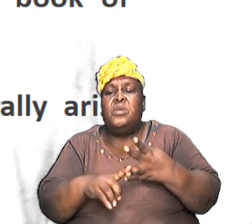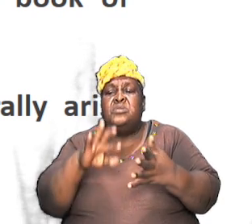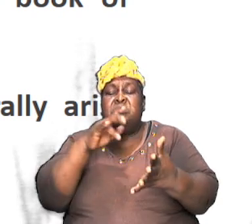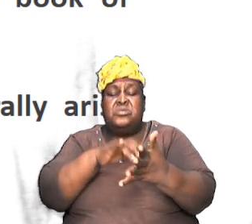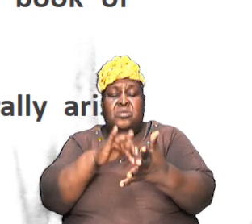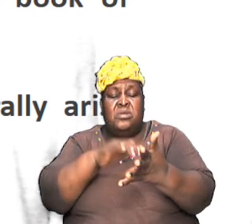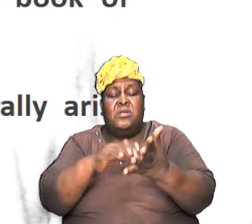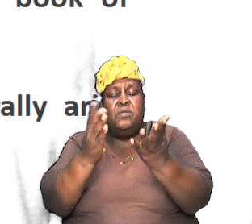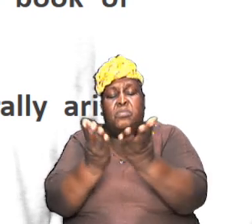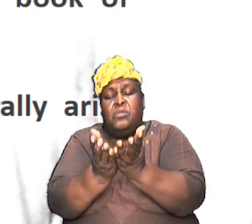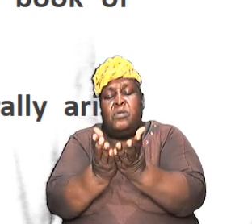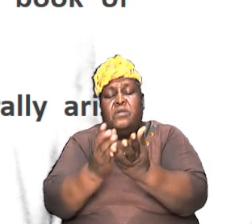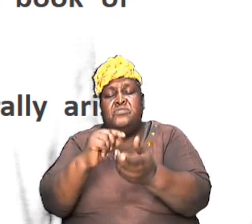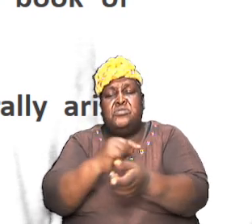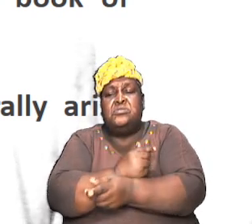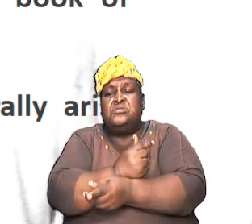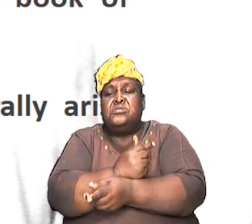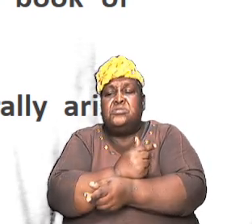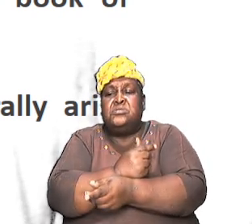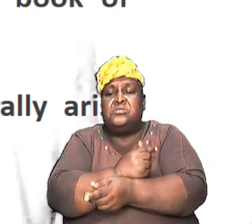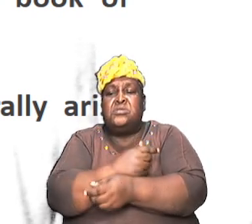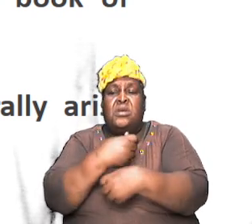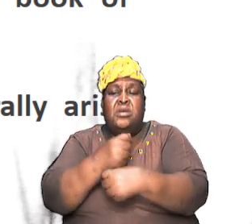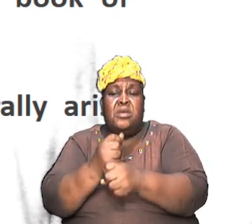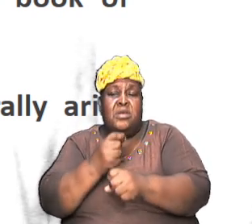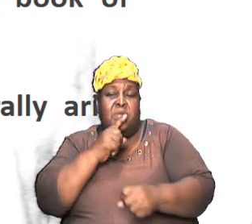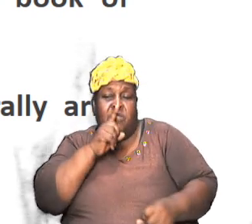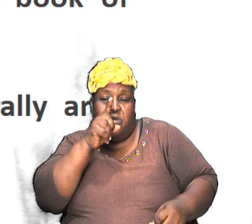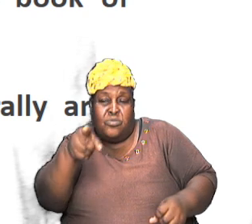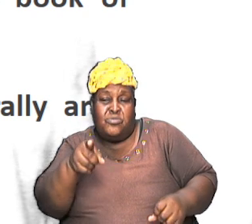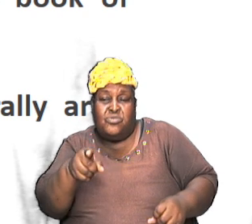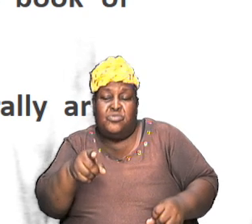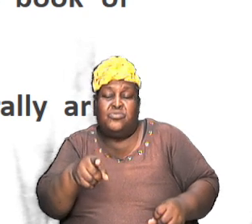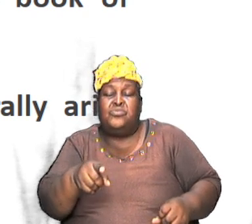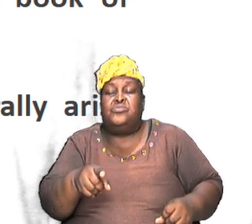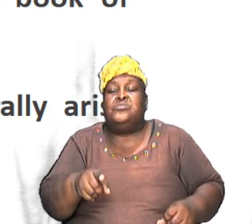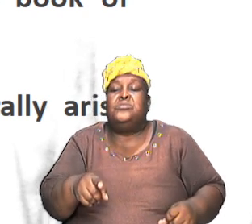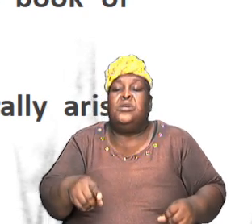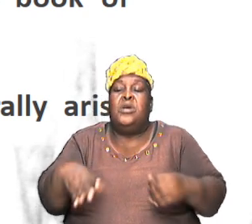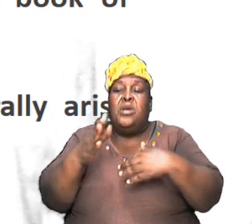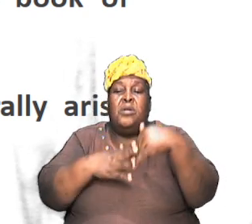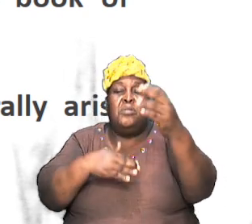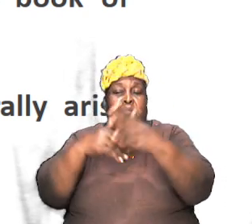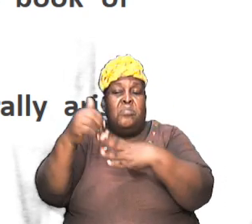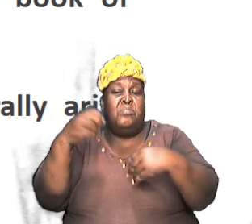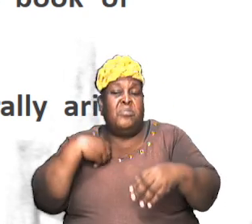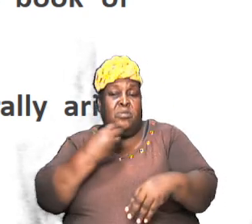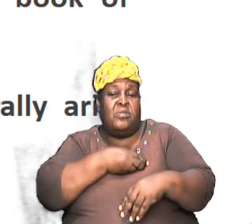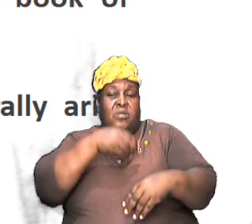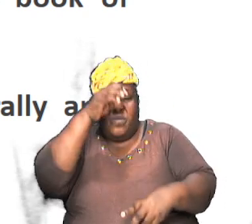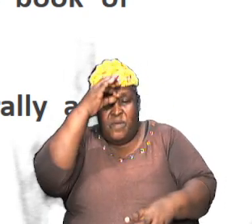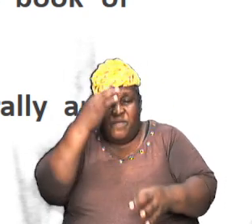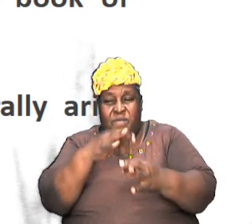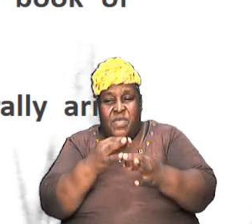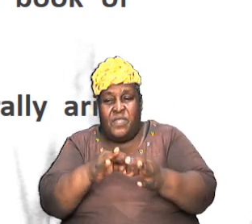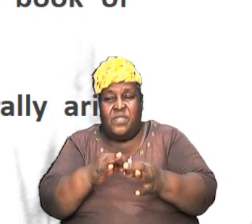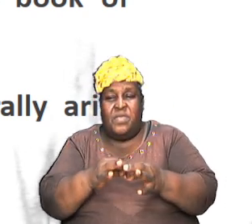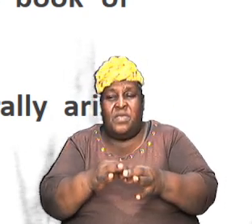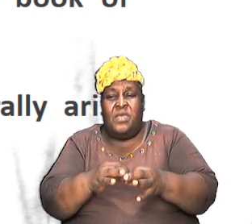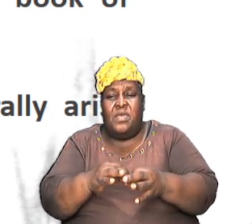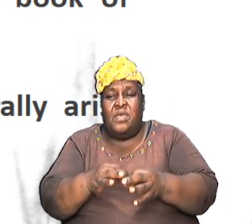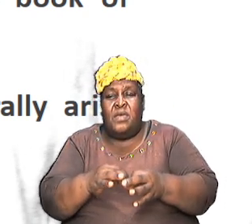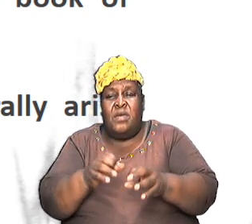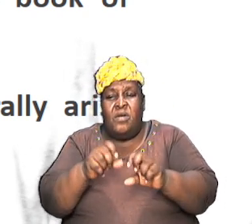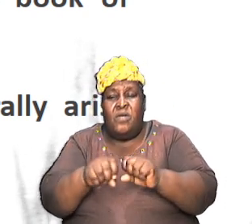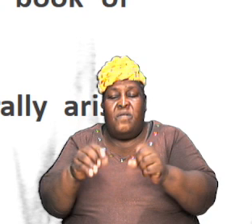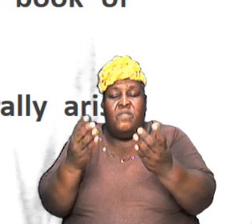we wanted to ensure that it builds our faith in the authenticity